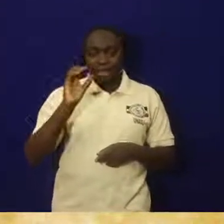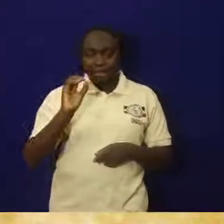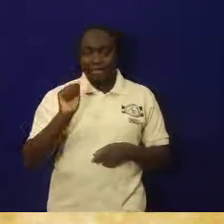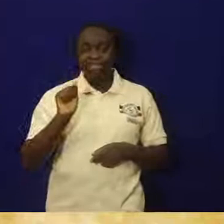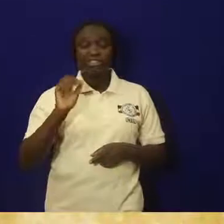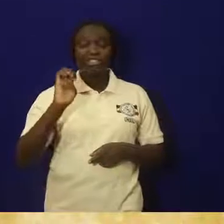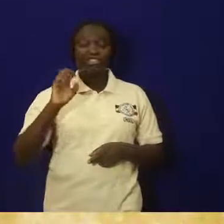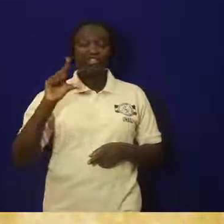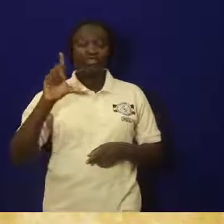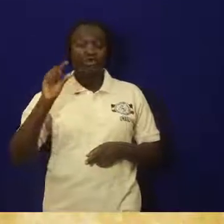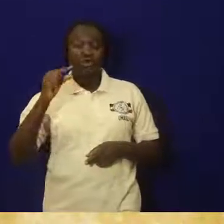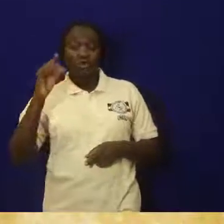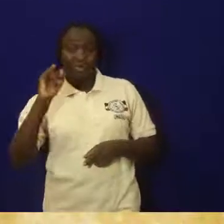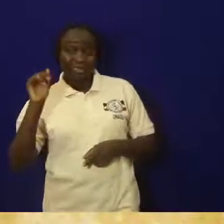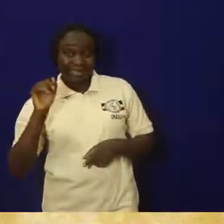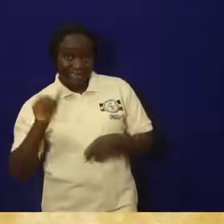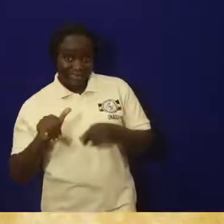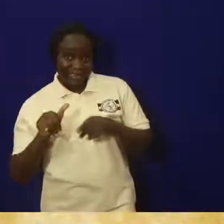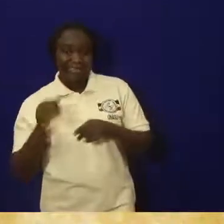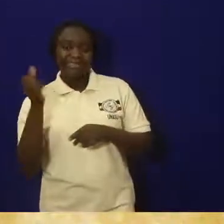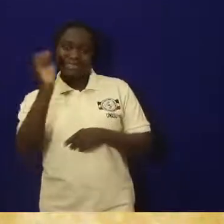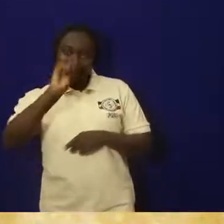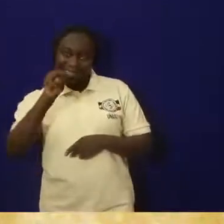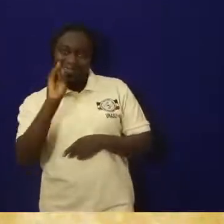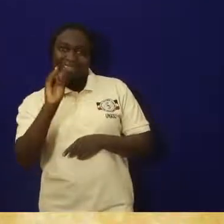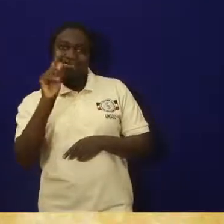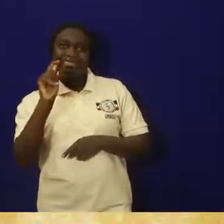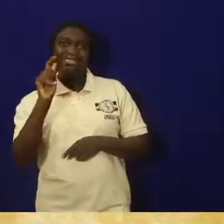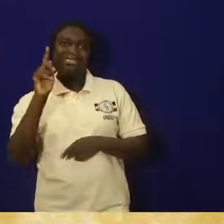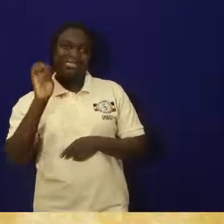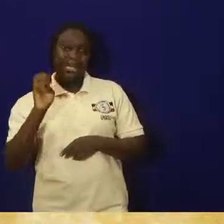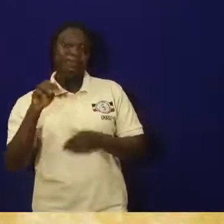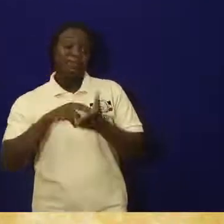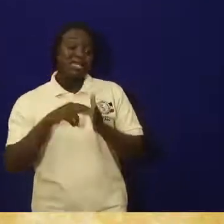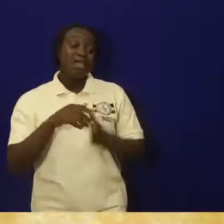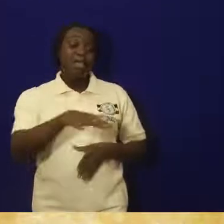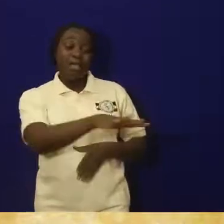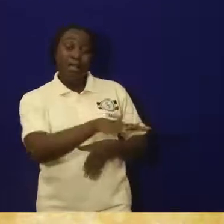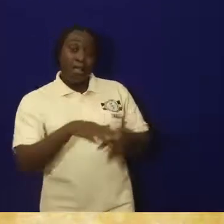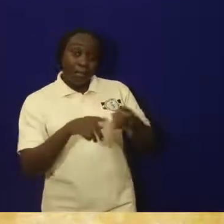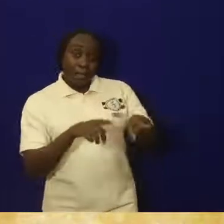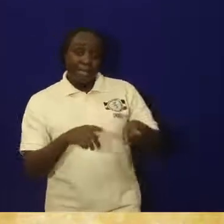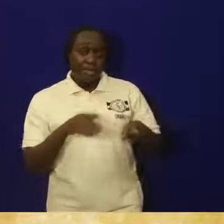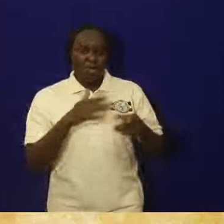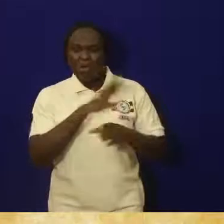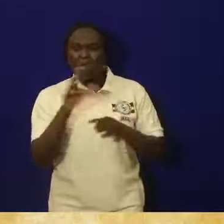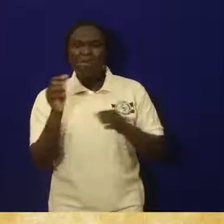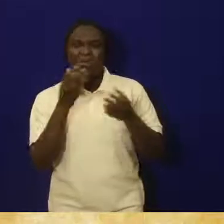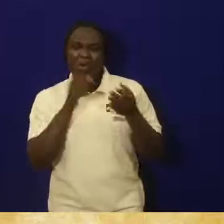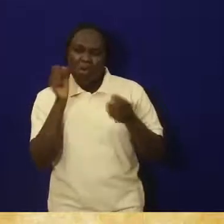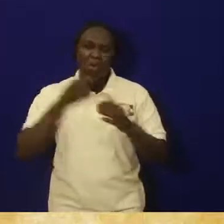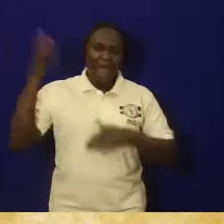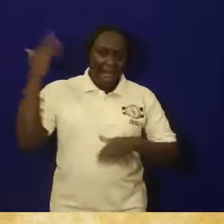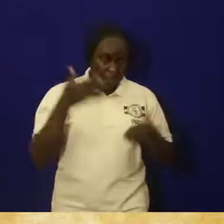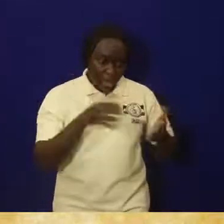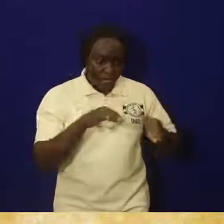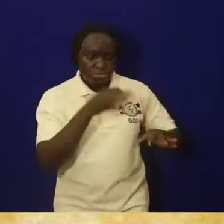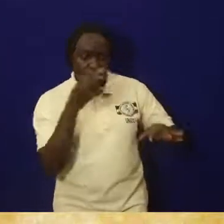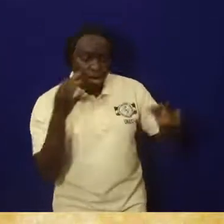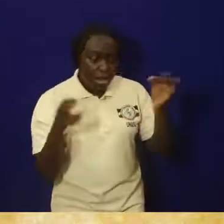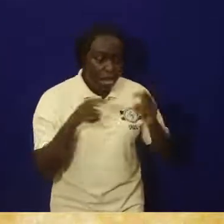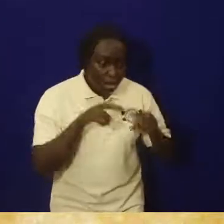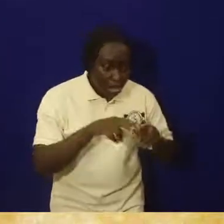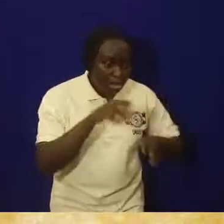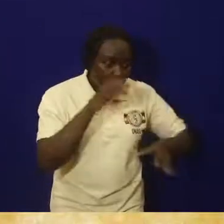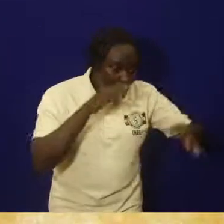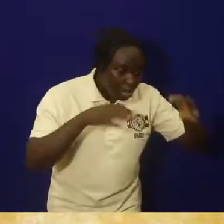tools of people of long ago and perhaps the materials they use and it helps us to know. So, I